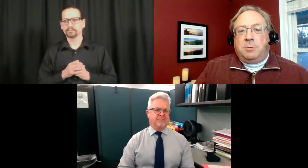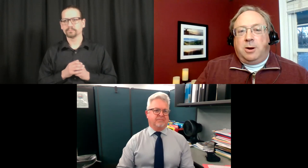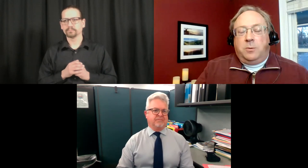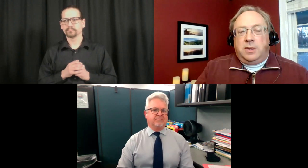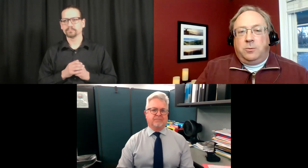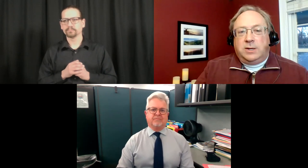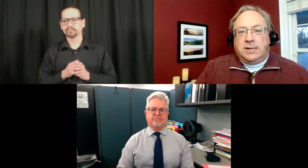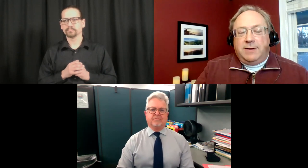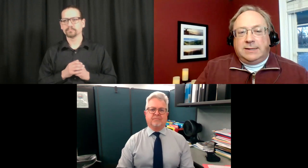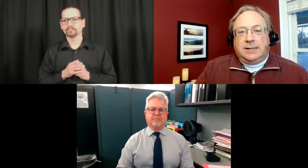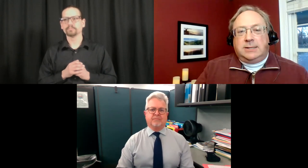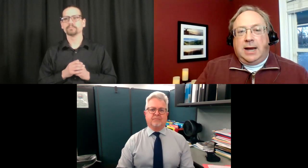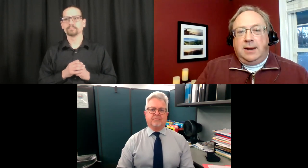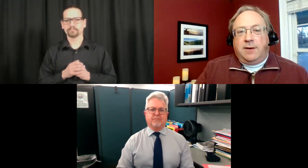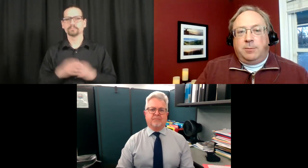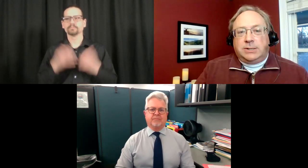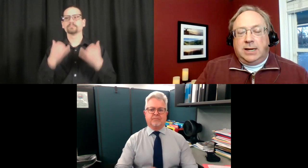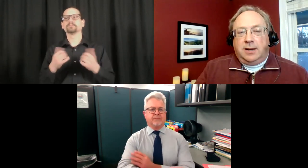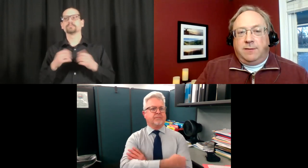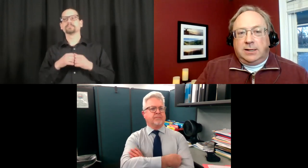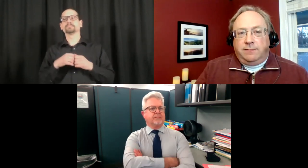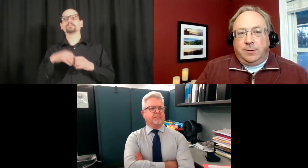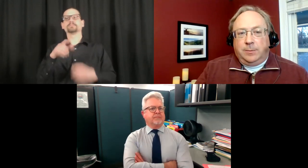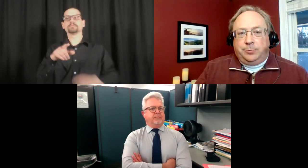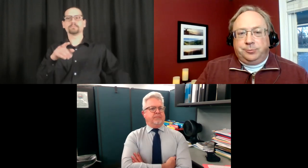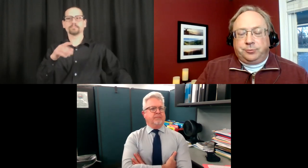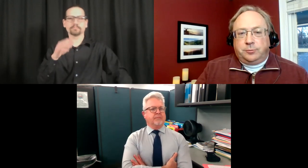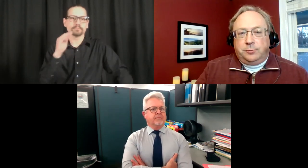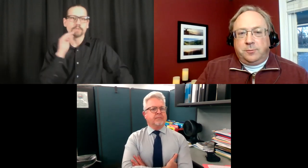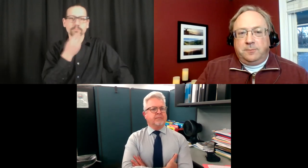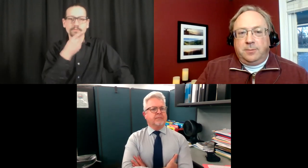Yes, Margaret. When we say the vaccine is 95% effective,